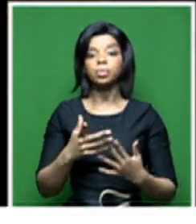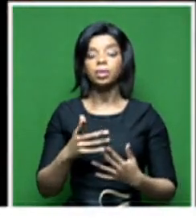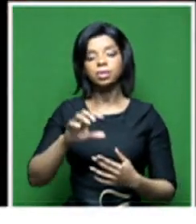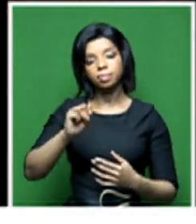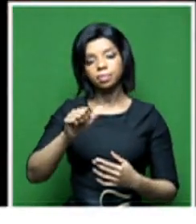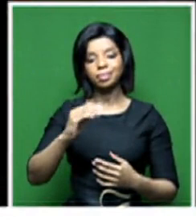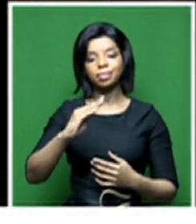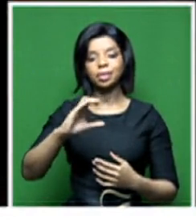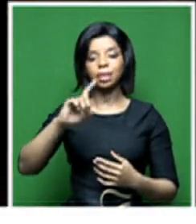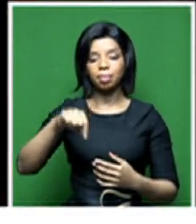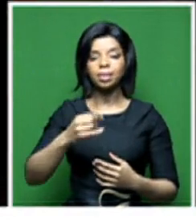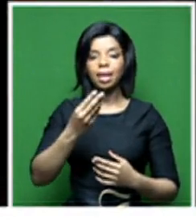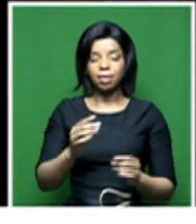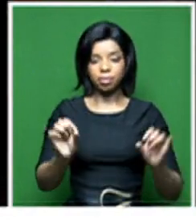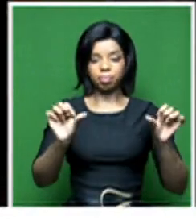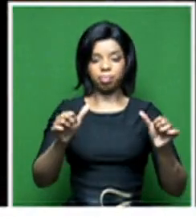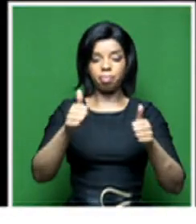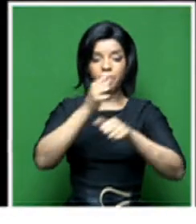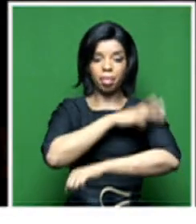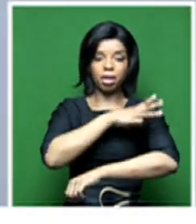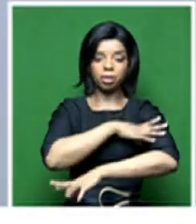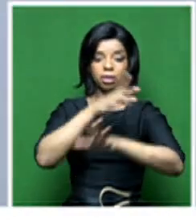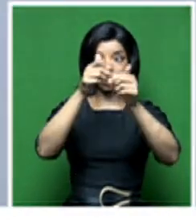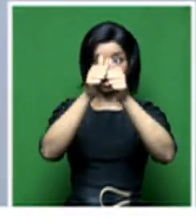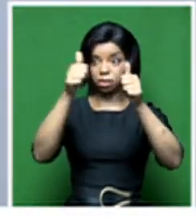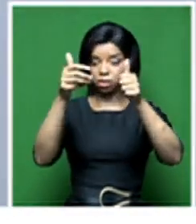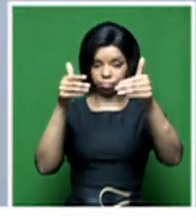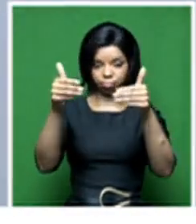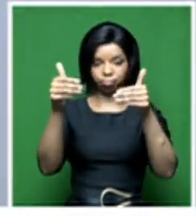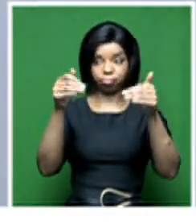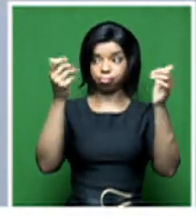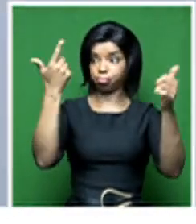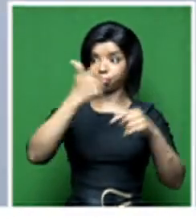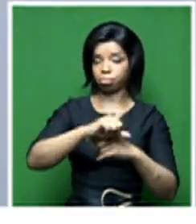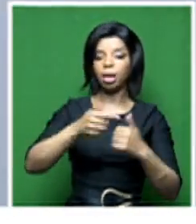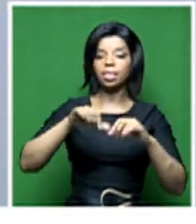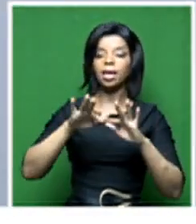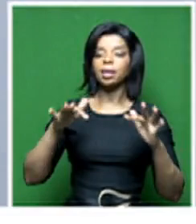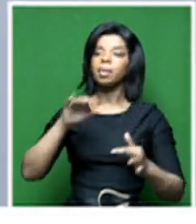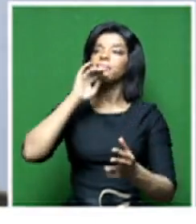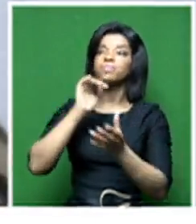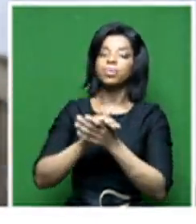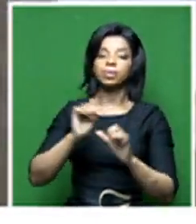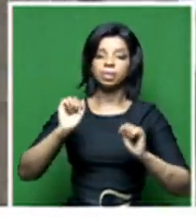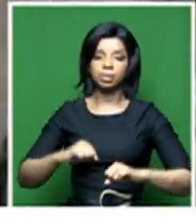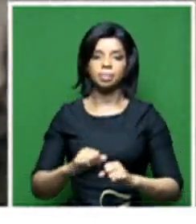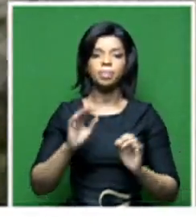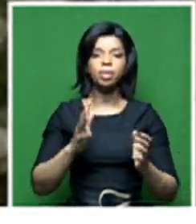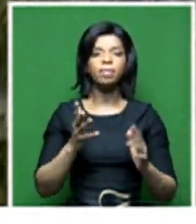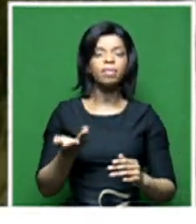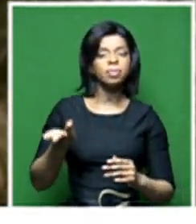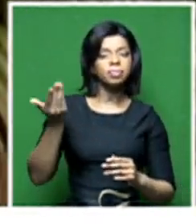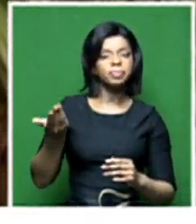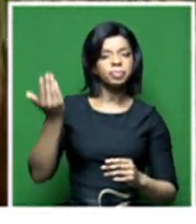management to get the trust of the people back. Because there was a time, and you recall the slogans, the right thing to do, where people